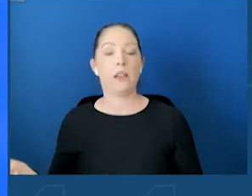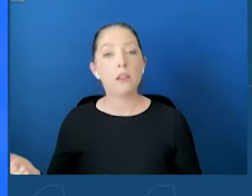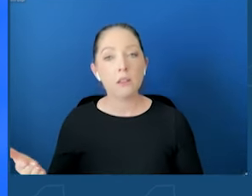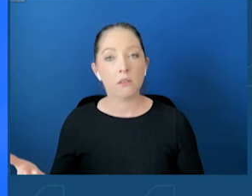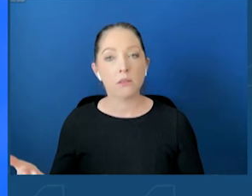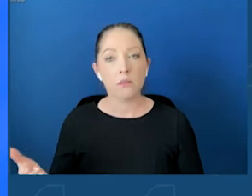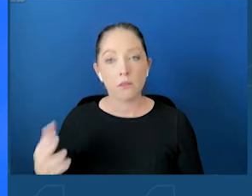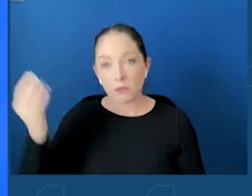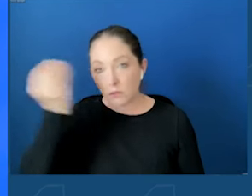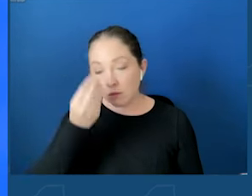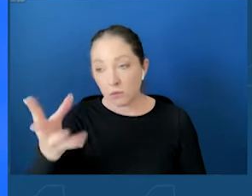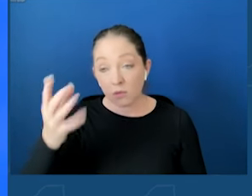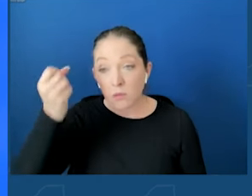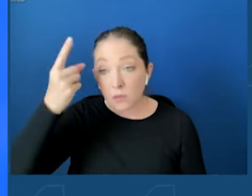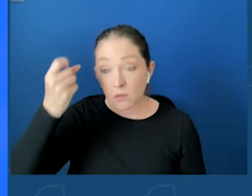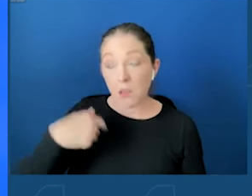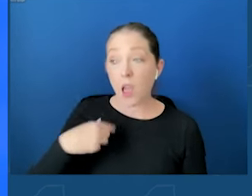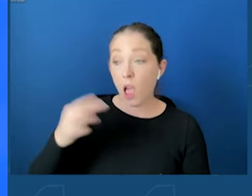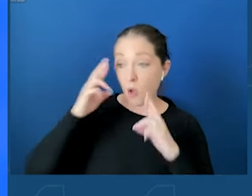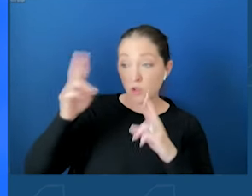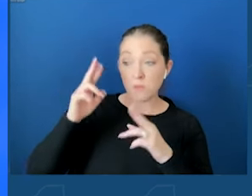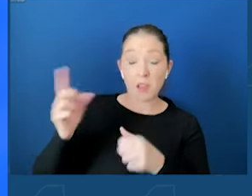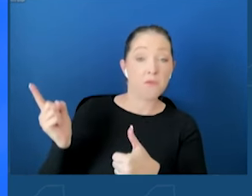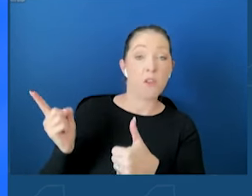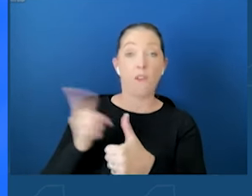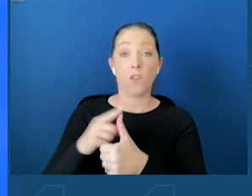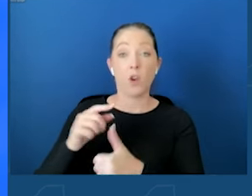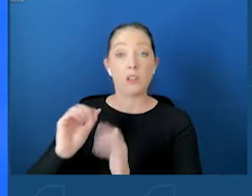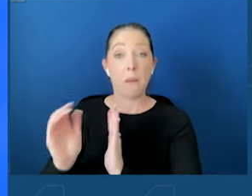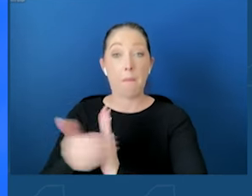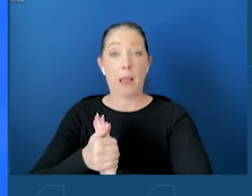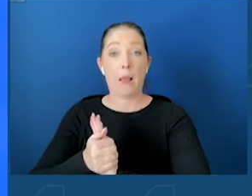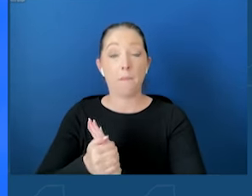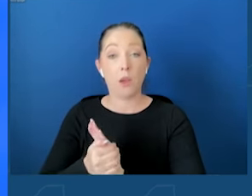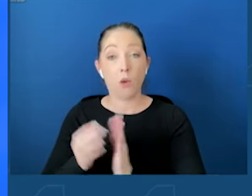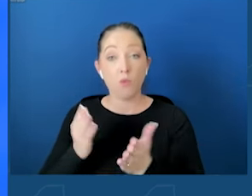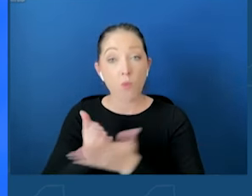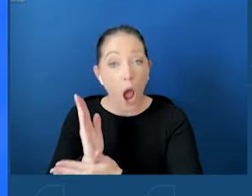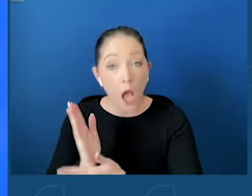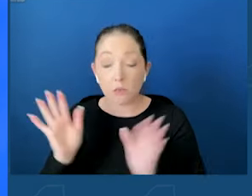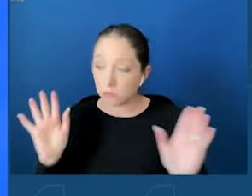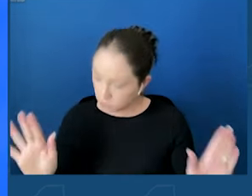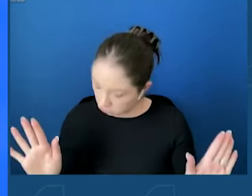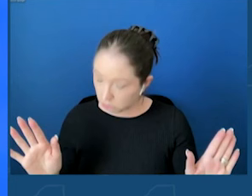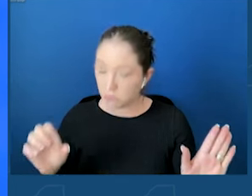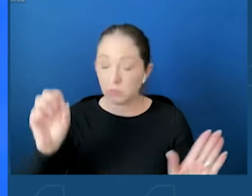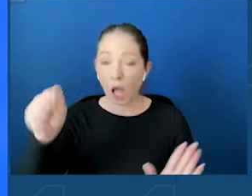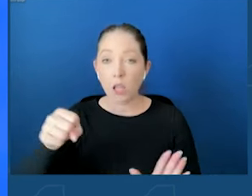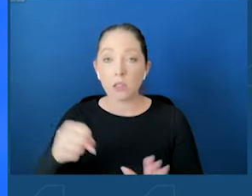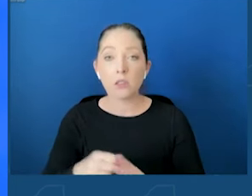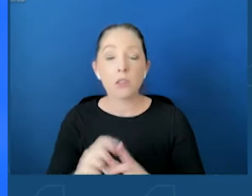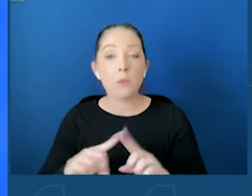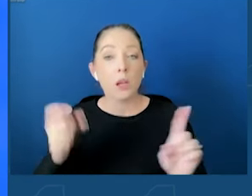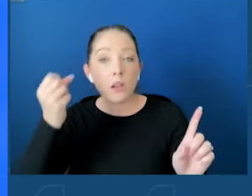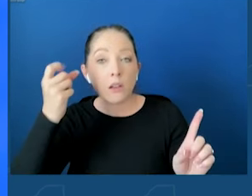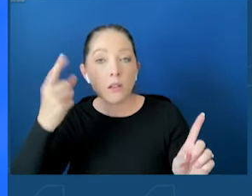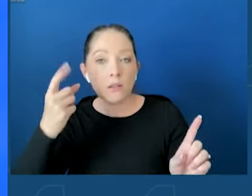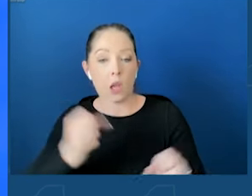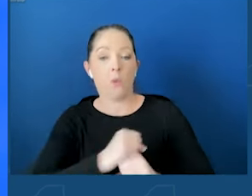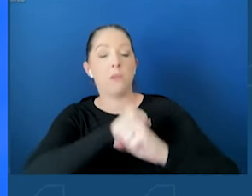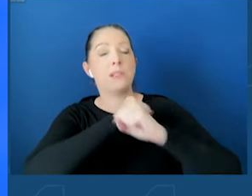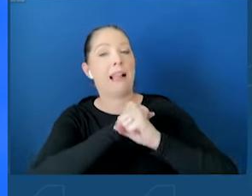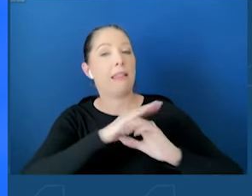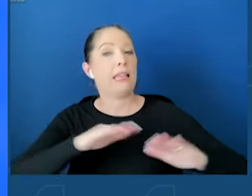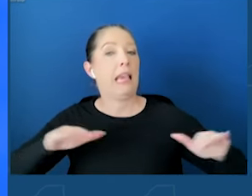First Amendment rights every day of the week. We protect them here. But also, we'll protect our kids. And there's not a